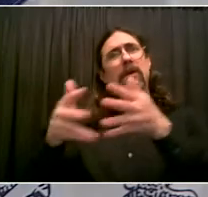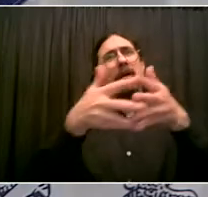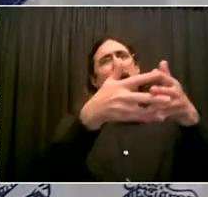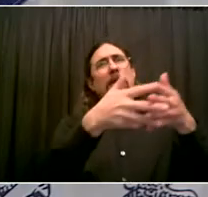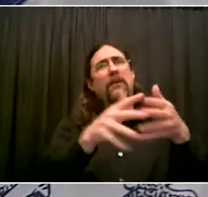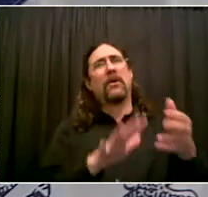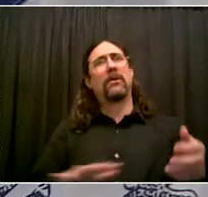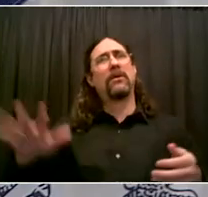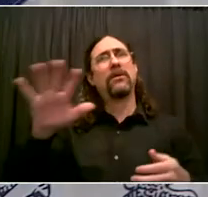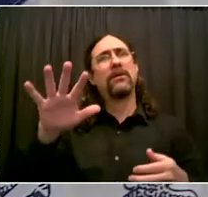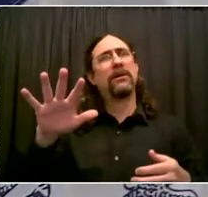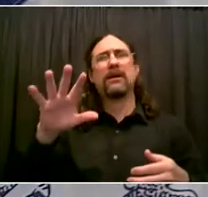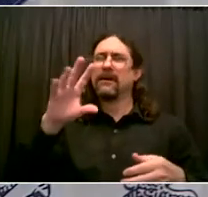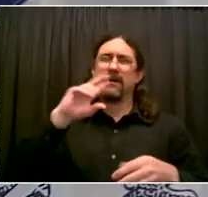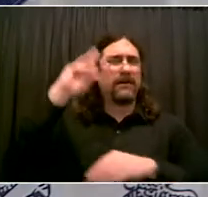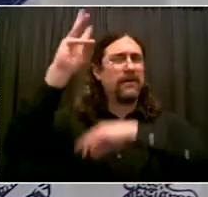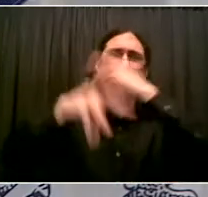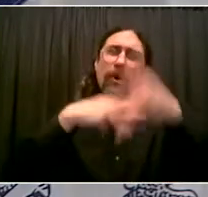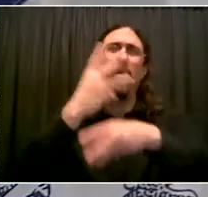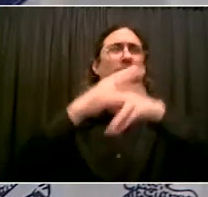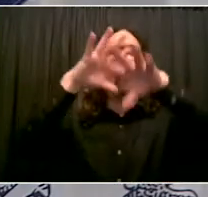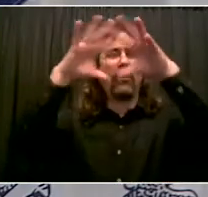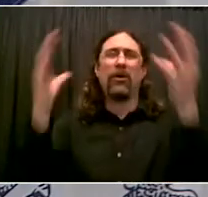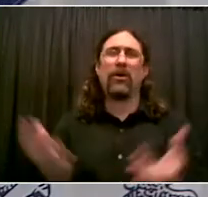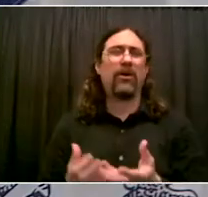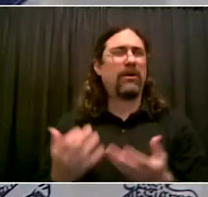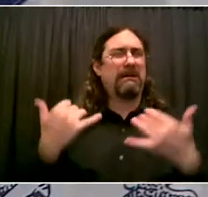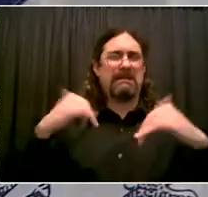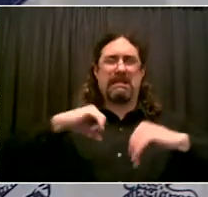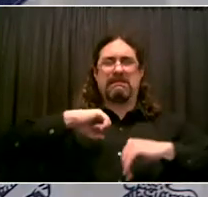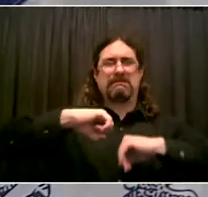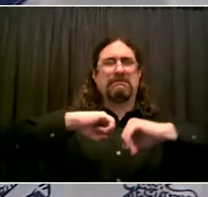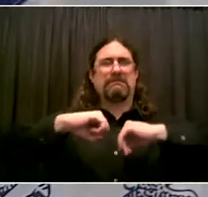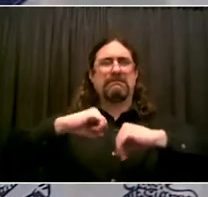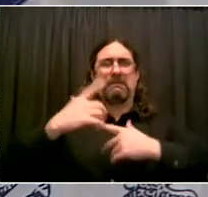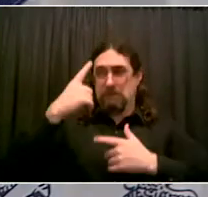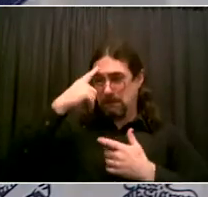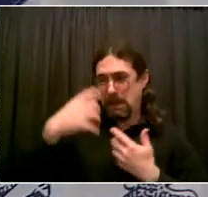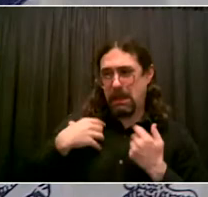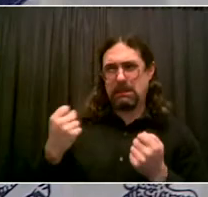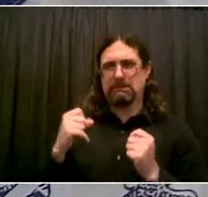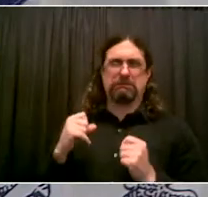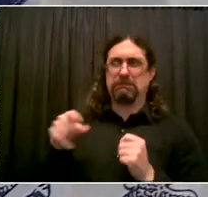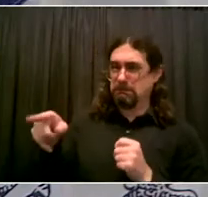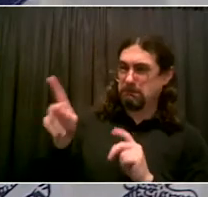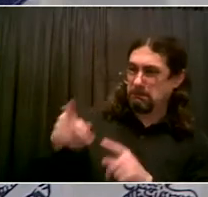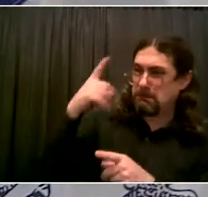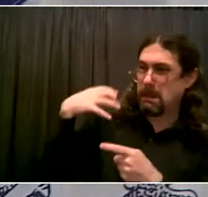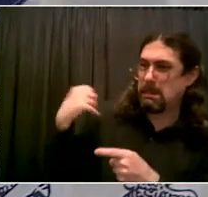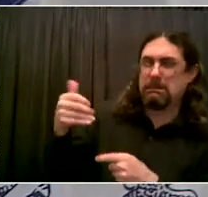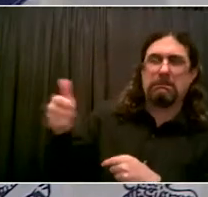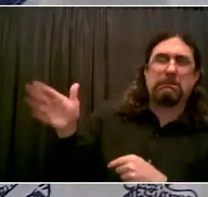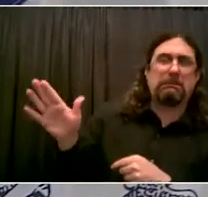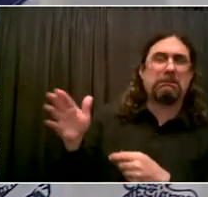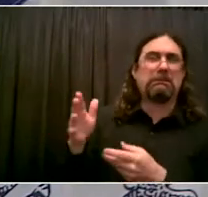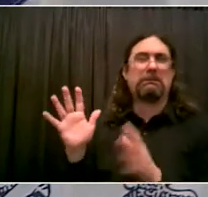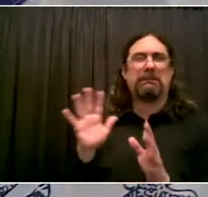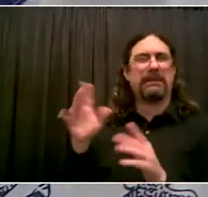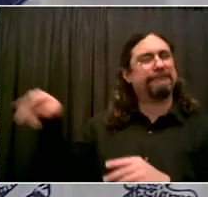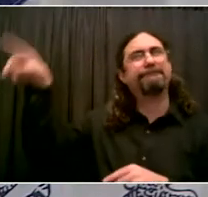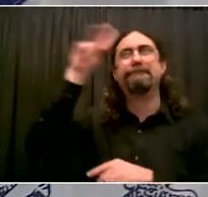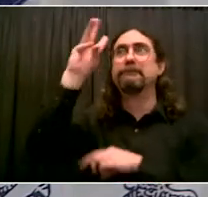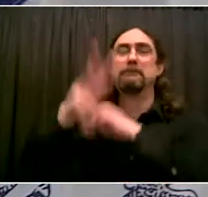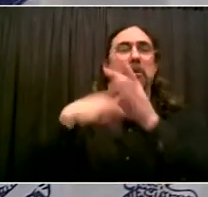health is going to make a huge difference. Every person who experiences mental health services and has a successful experience tells the next person, helps